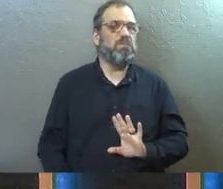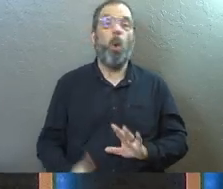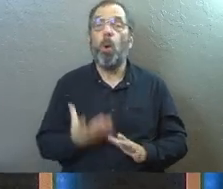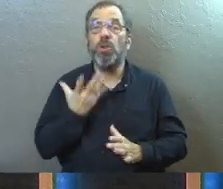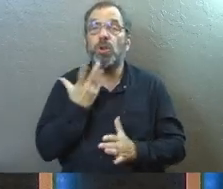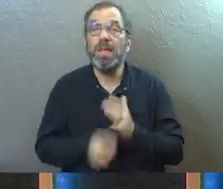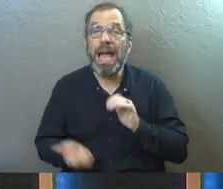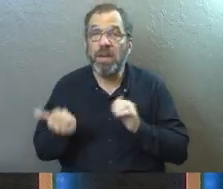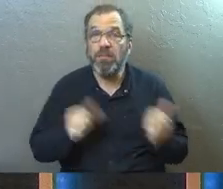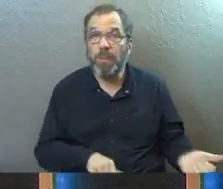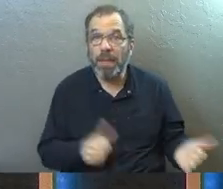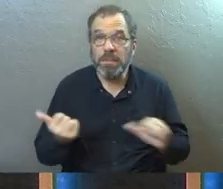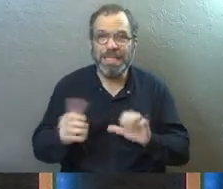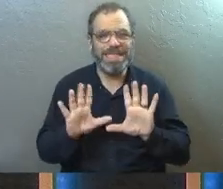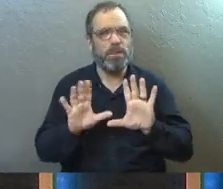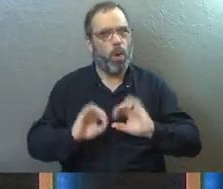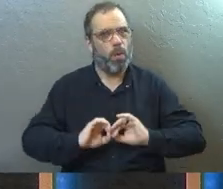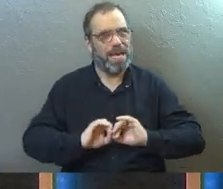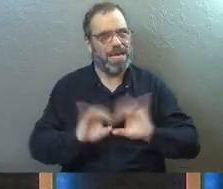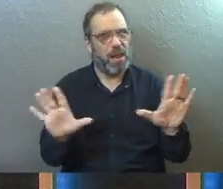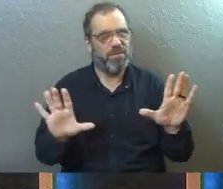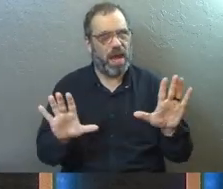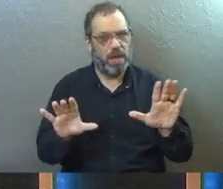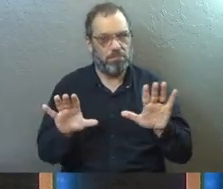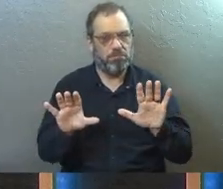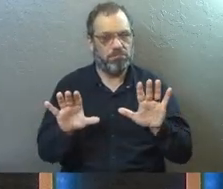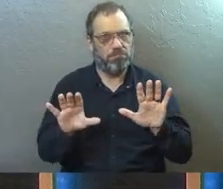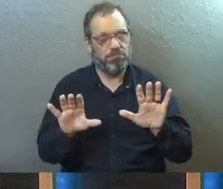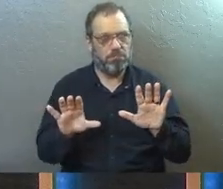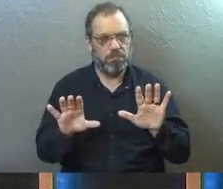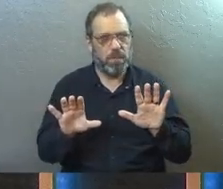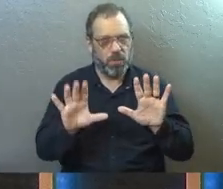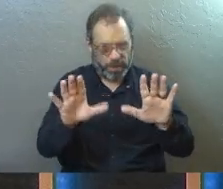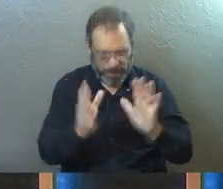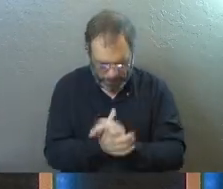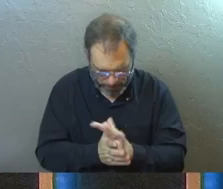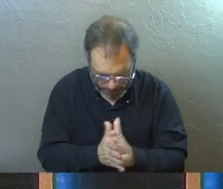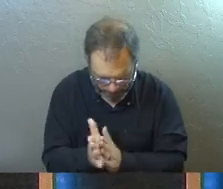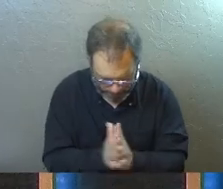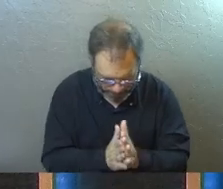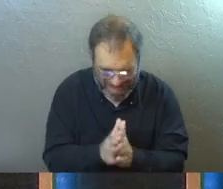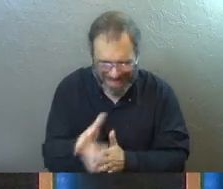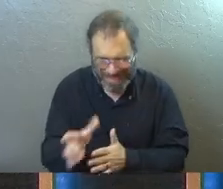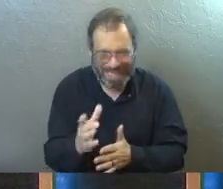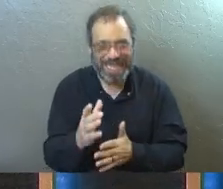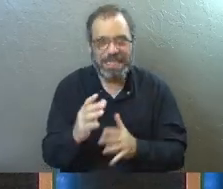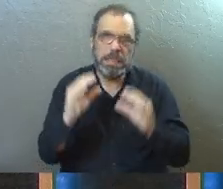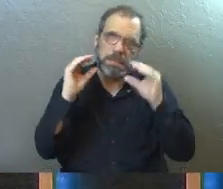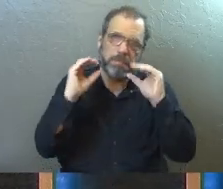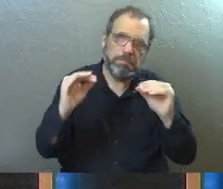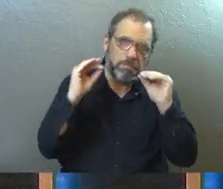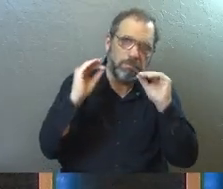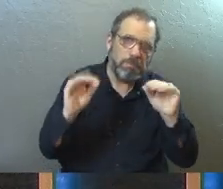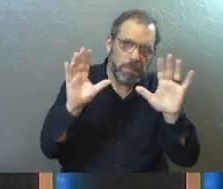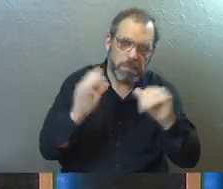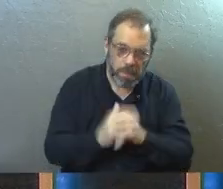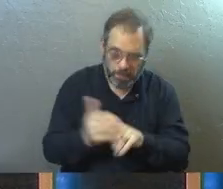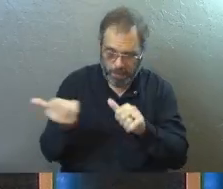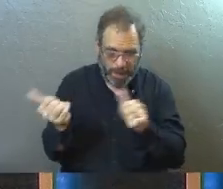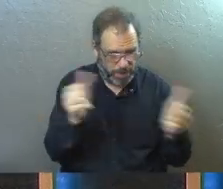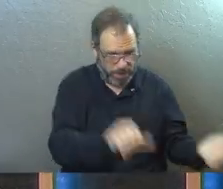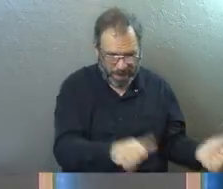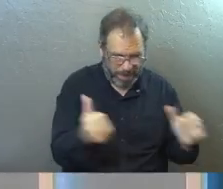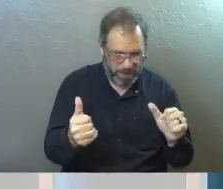your lack of baptism. And I want to clarify that. So let's dive into this. This part's going to be a little bit teachy. But